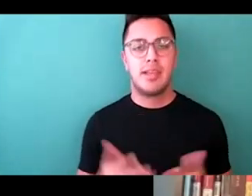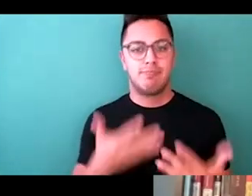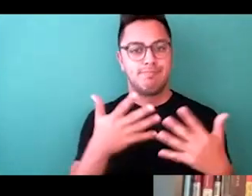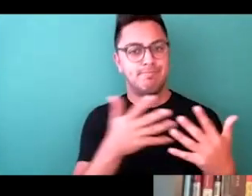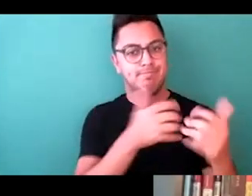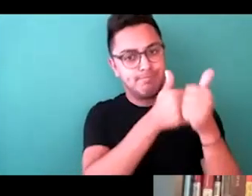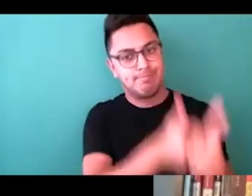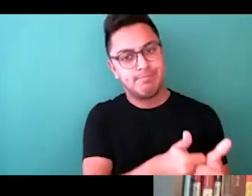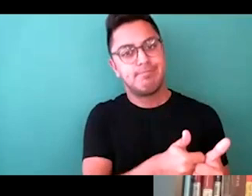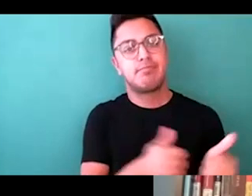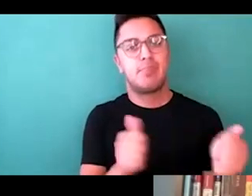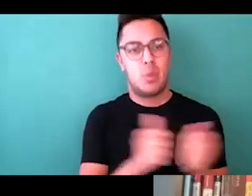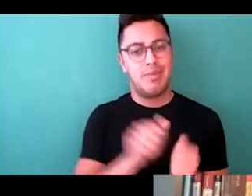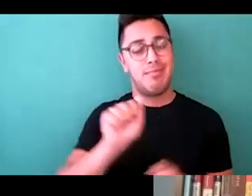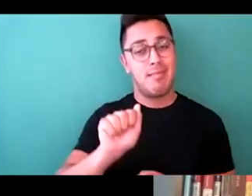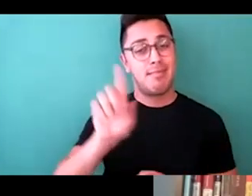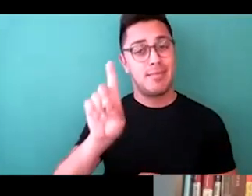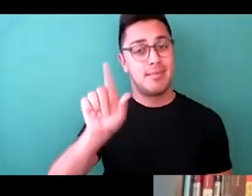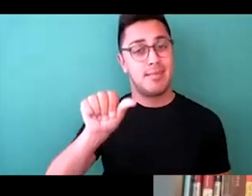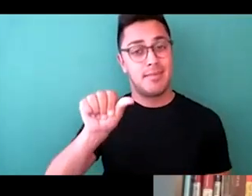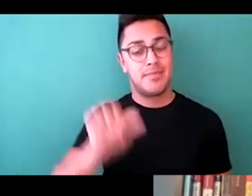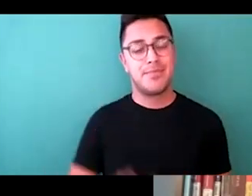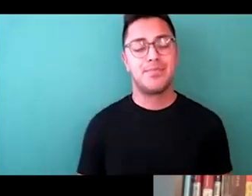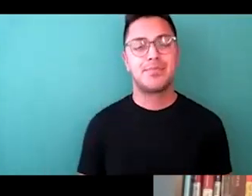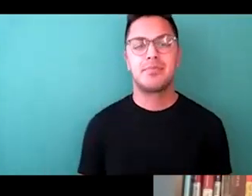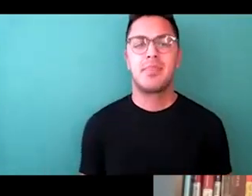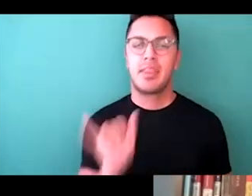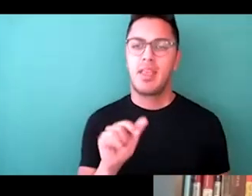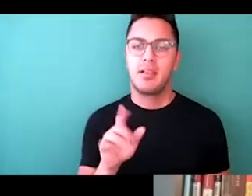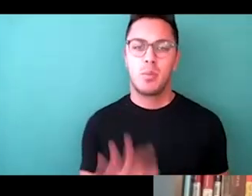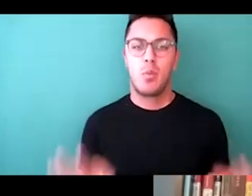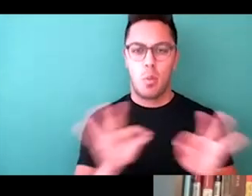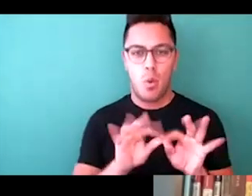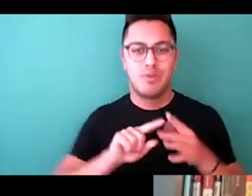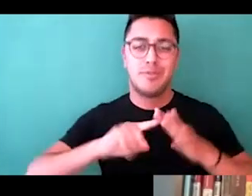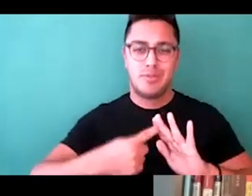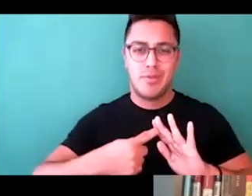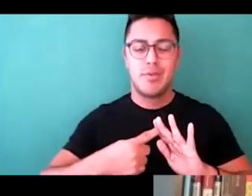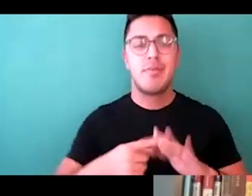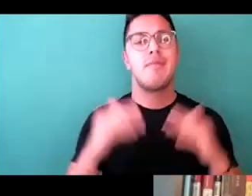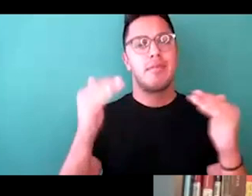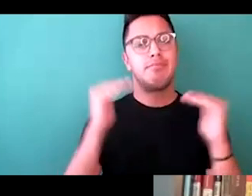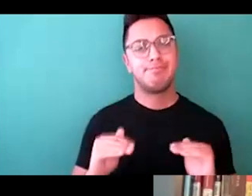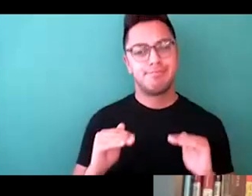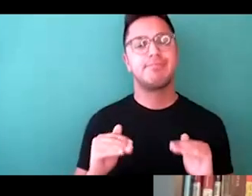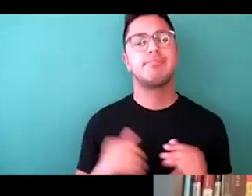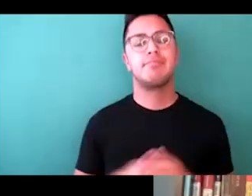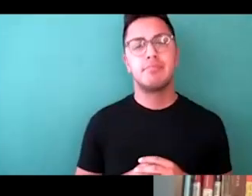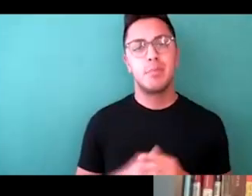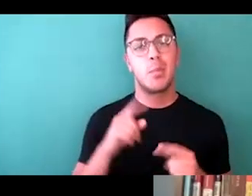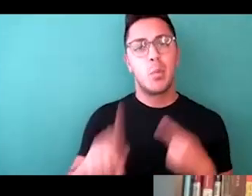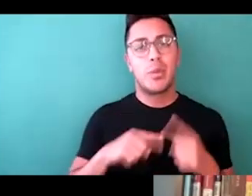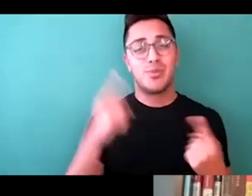the Americans with Disabilities Act is a great place to start. And then from there, when you consider